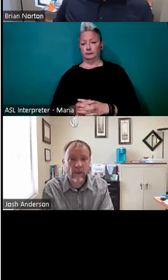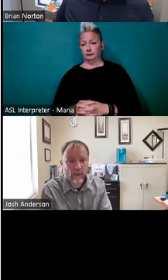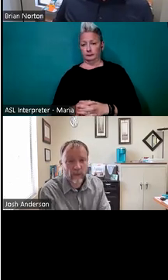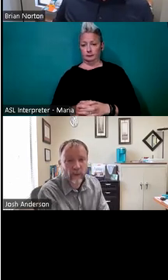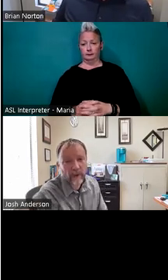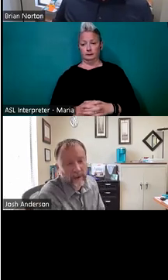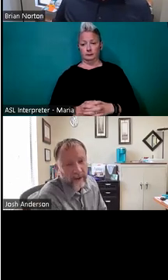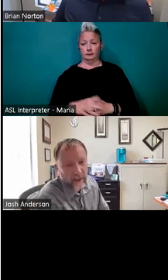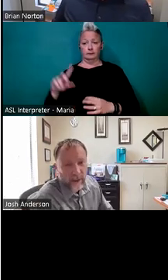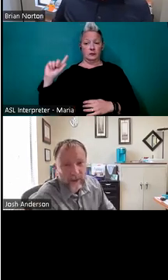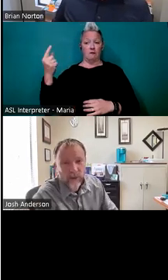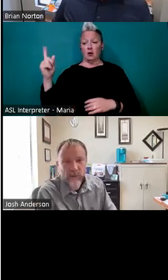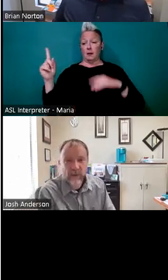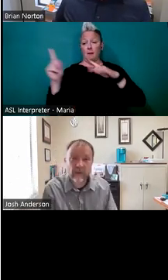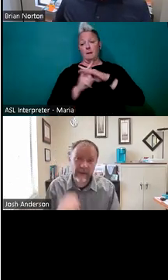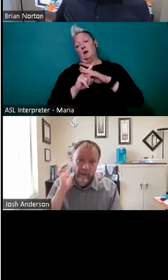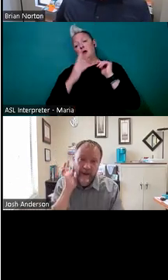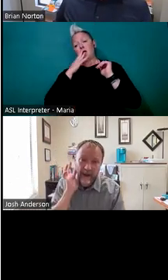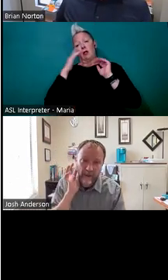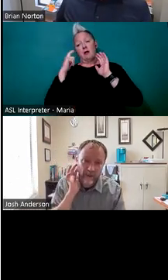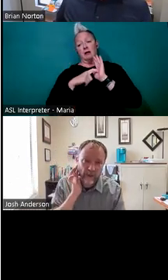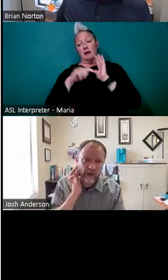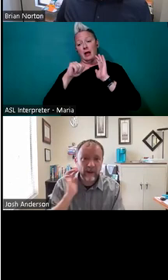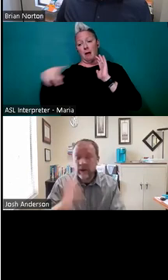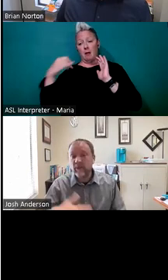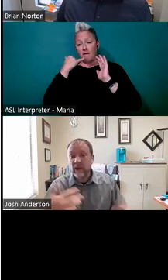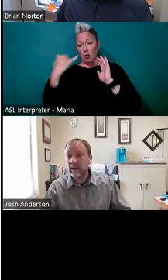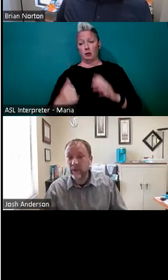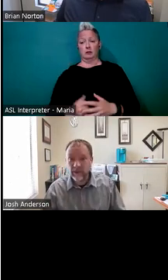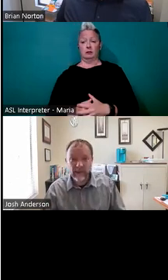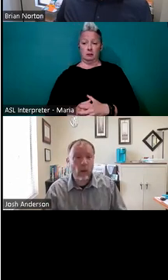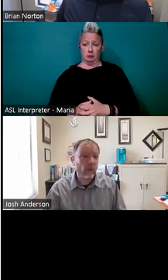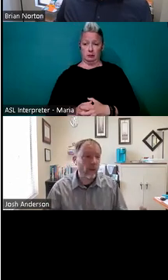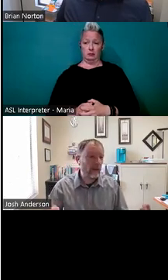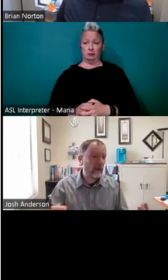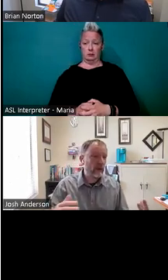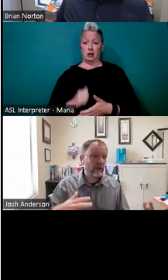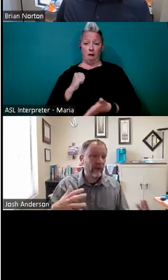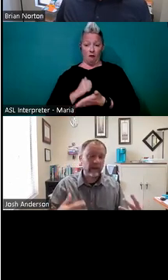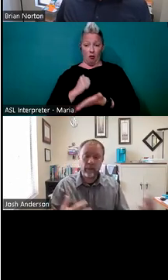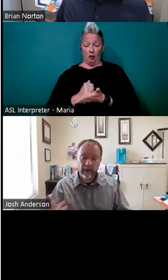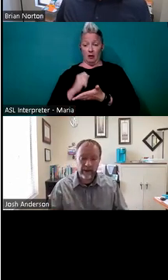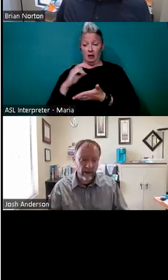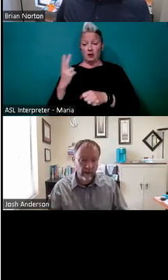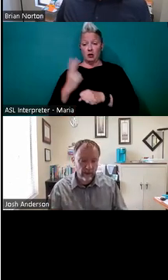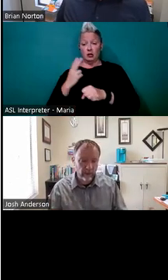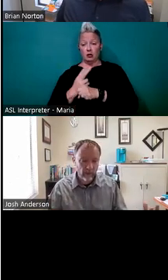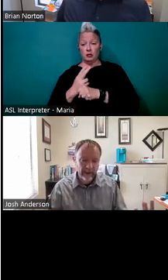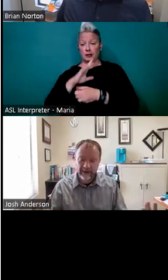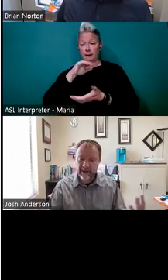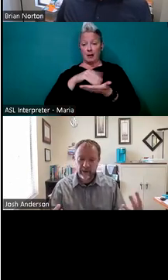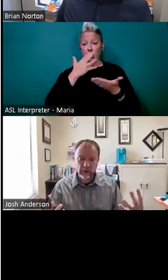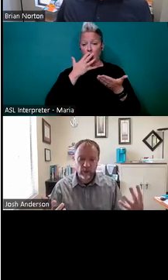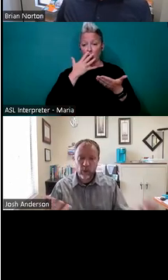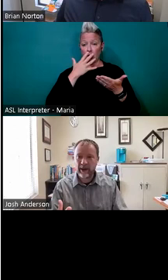Yep. So I saw the first one that kind of popped up. was a color identifying app on the phone. Definitely helpful if they're using kind of the main colors, but